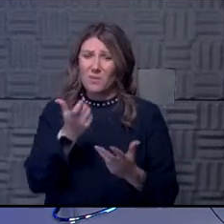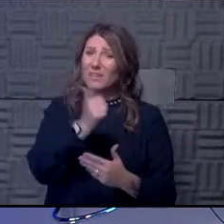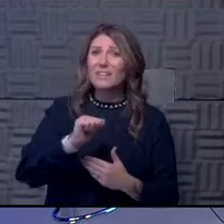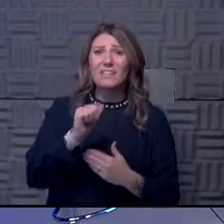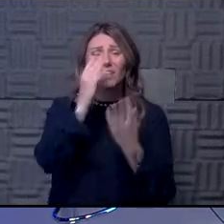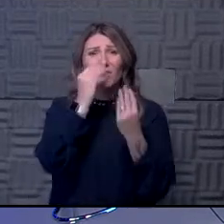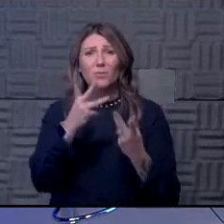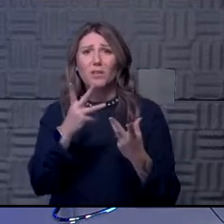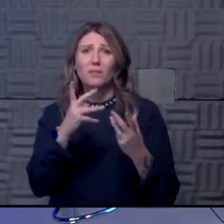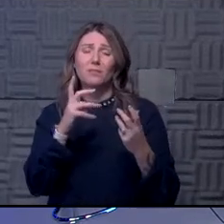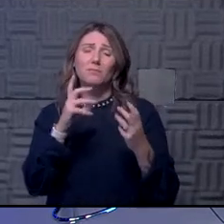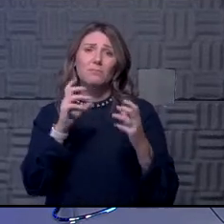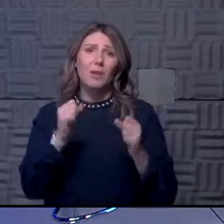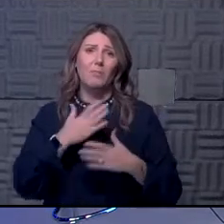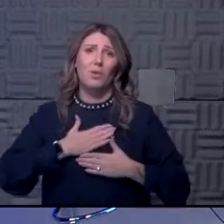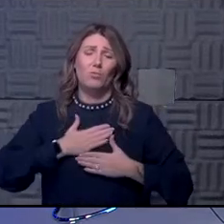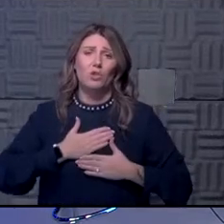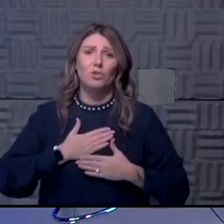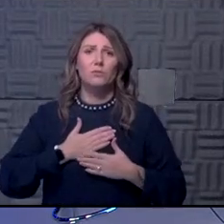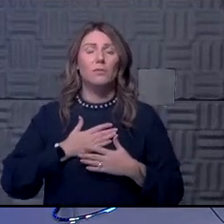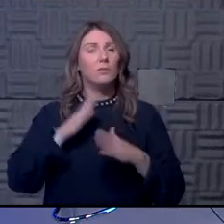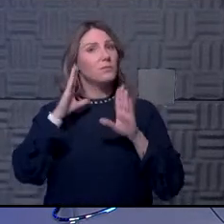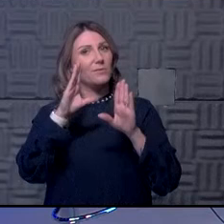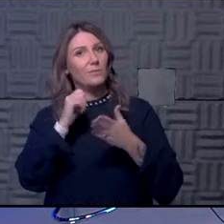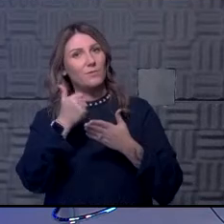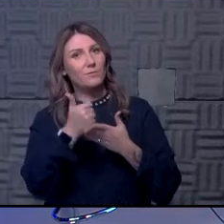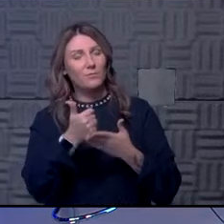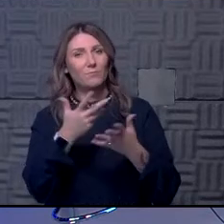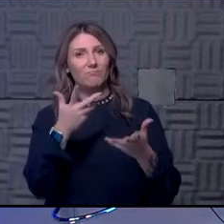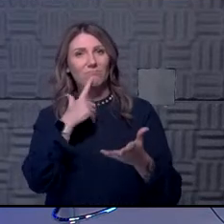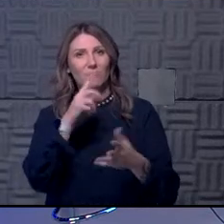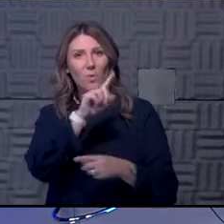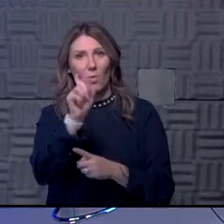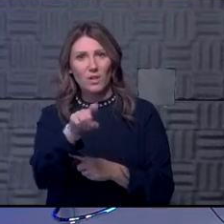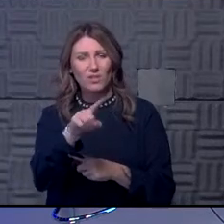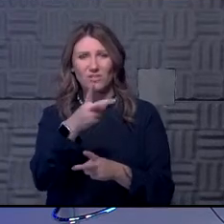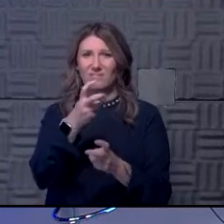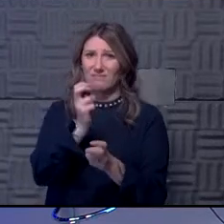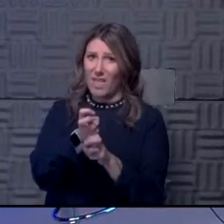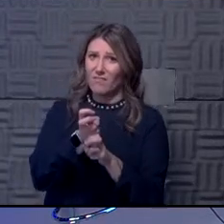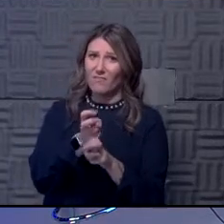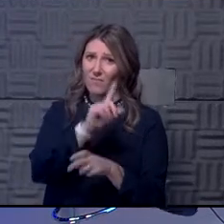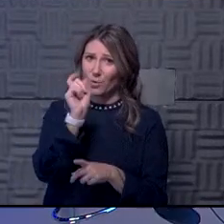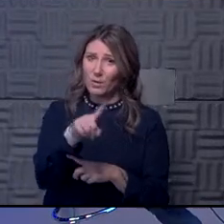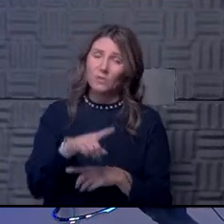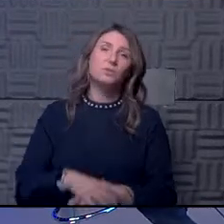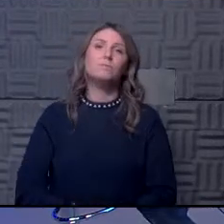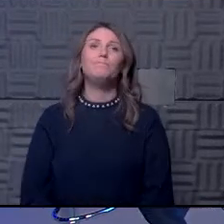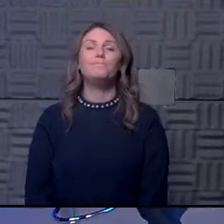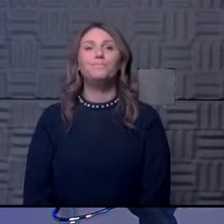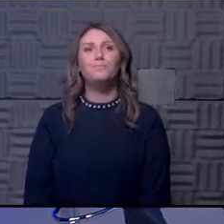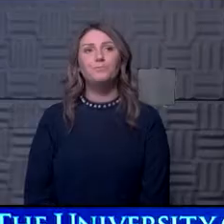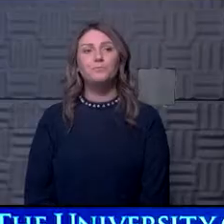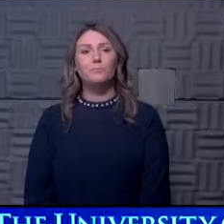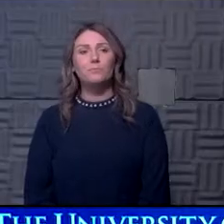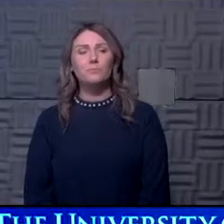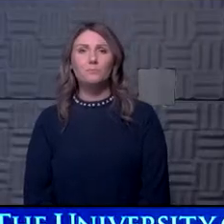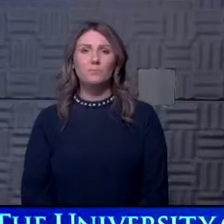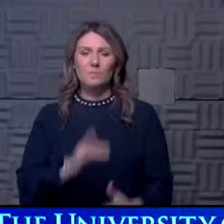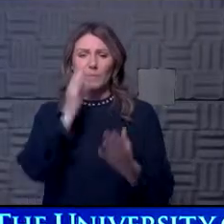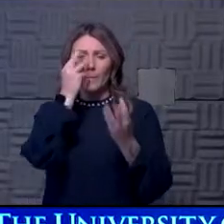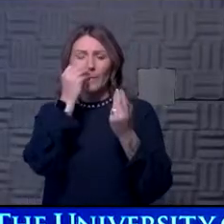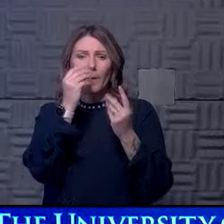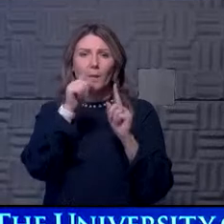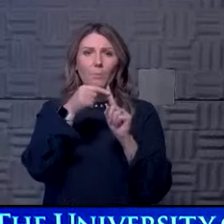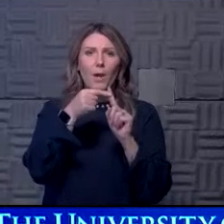you help Mike? A great question. Hard question. Um, I think, uh, to, to sort of